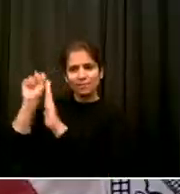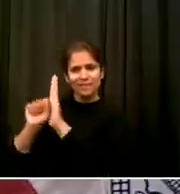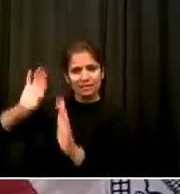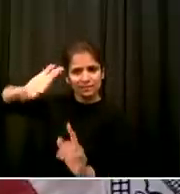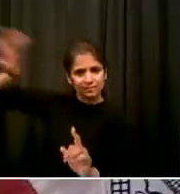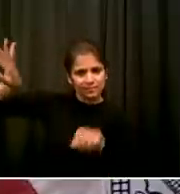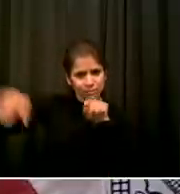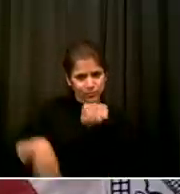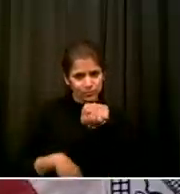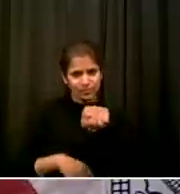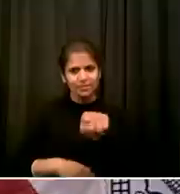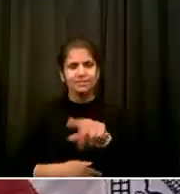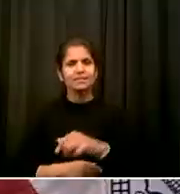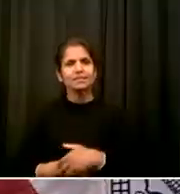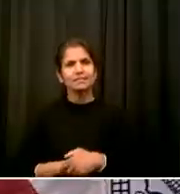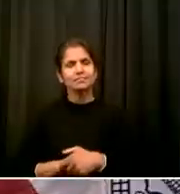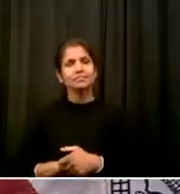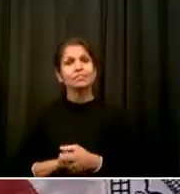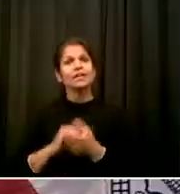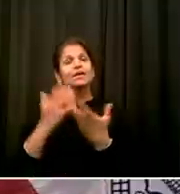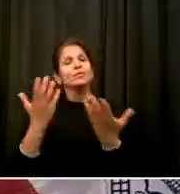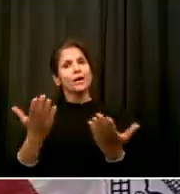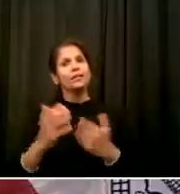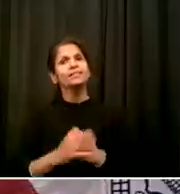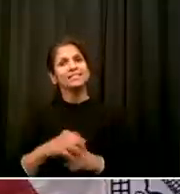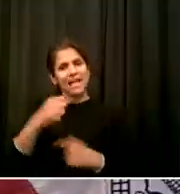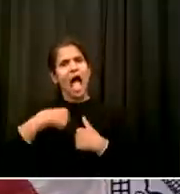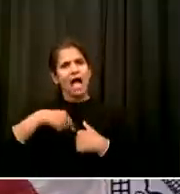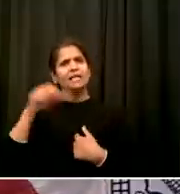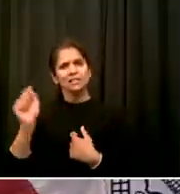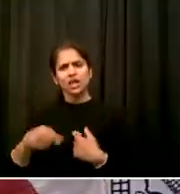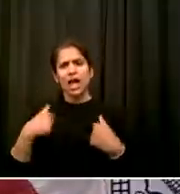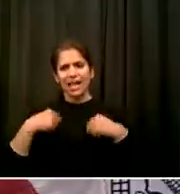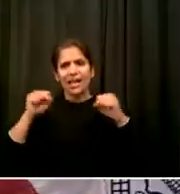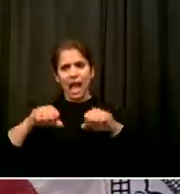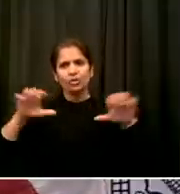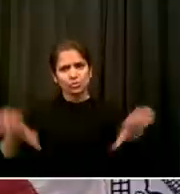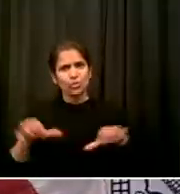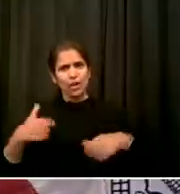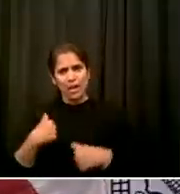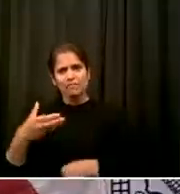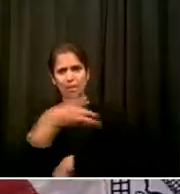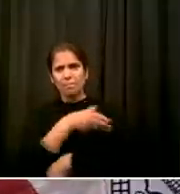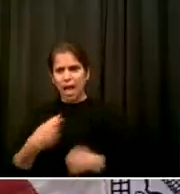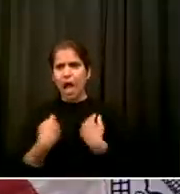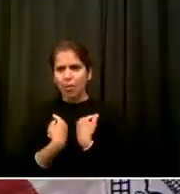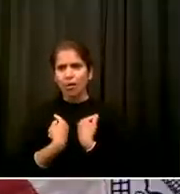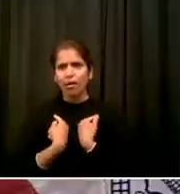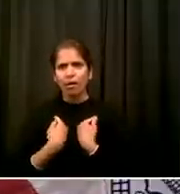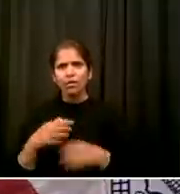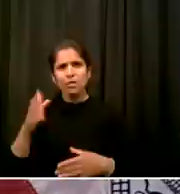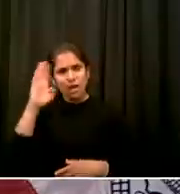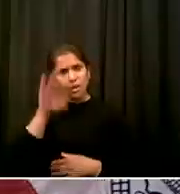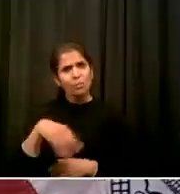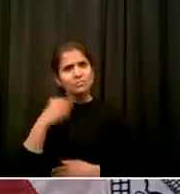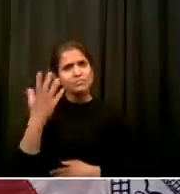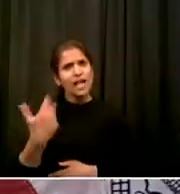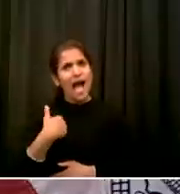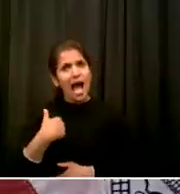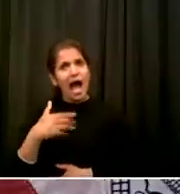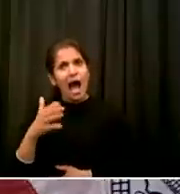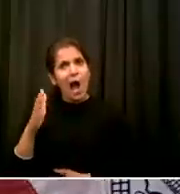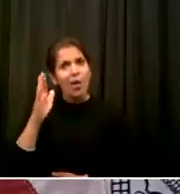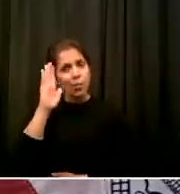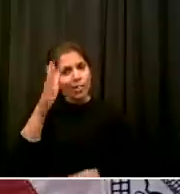The second question, because this involves a huge workforce and something like this has to be done